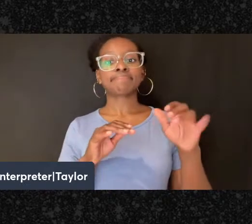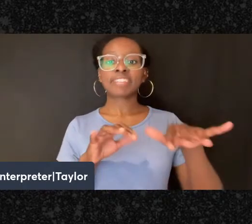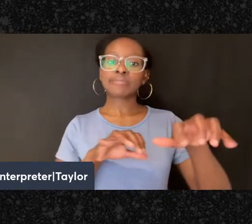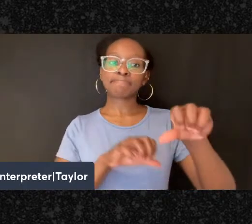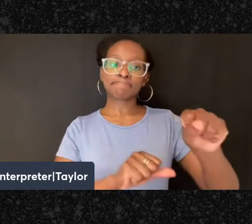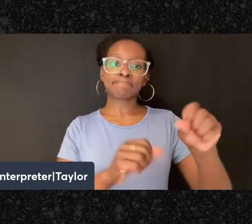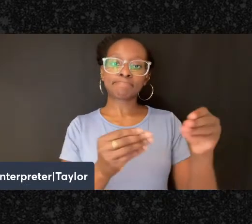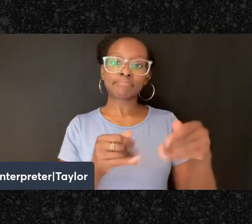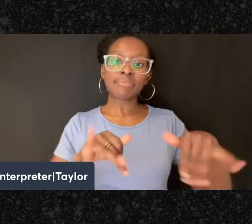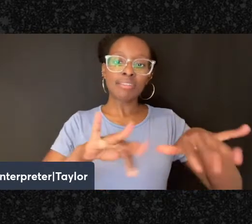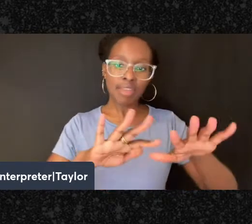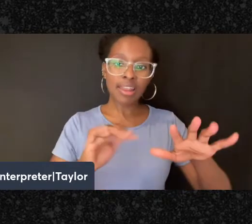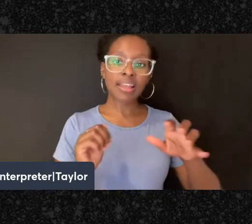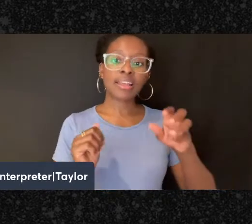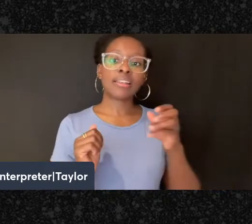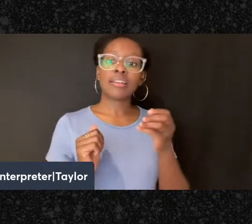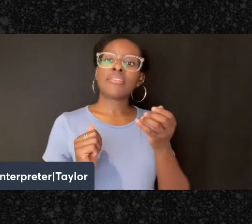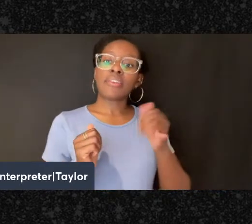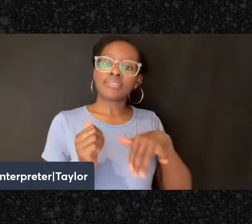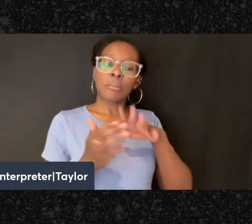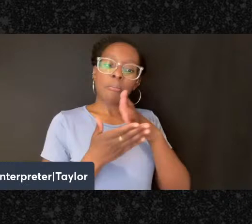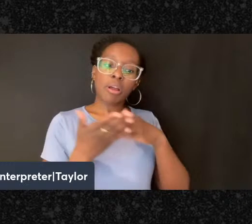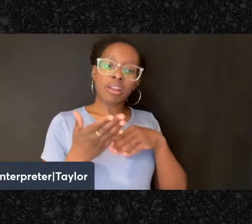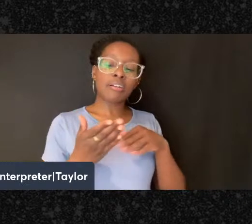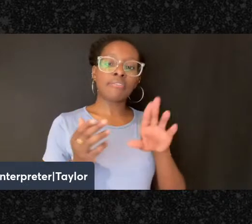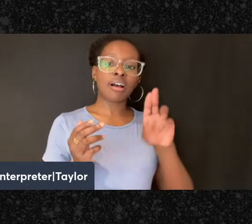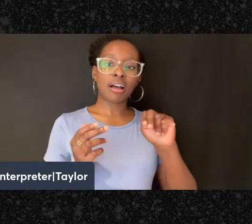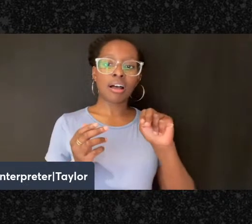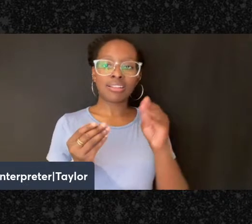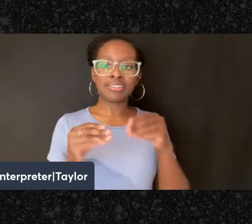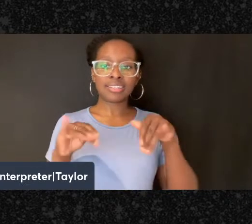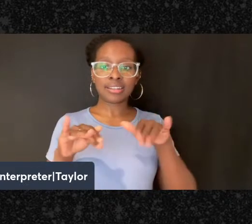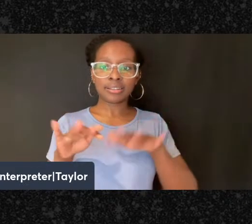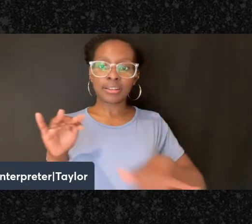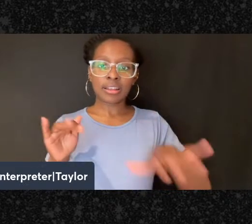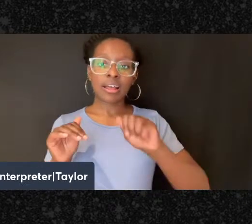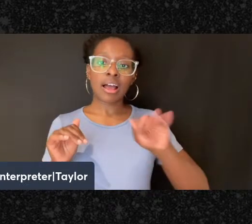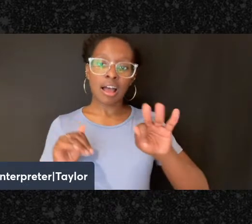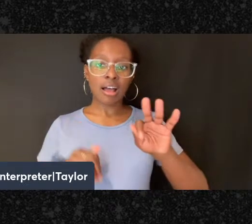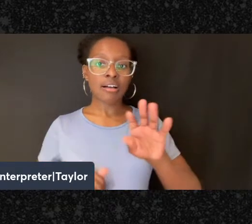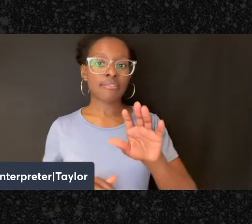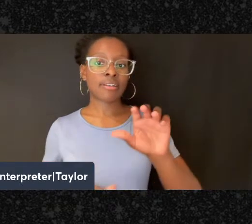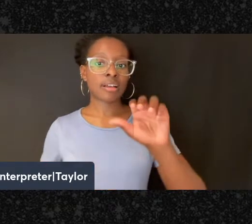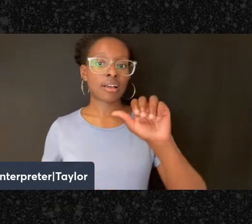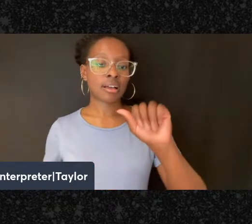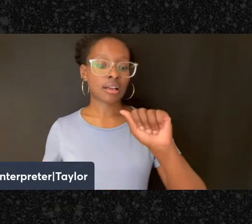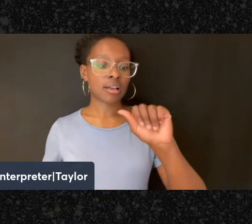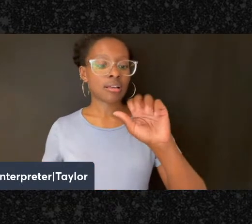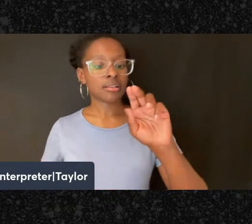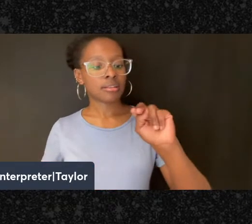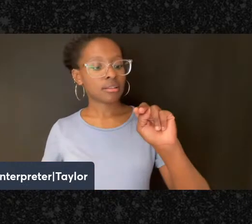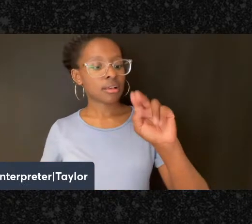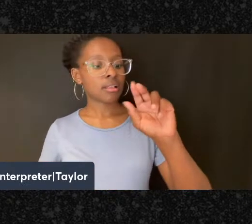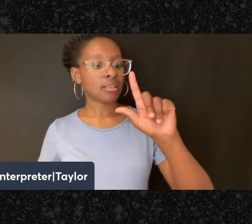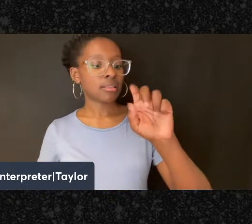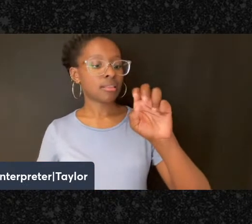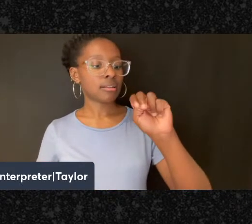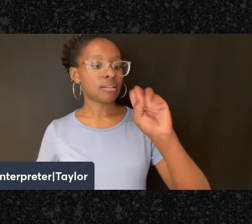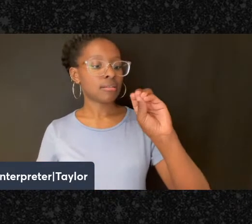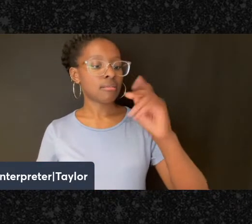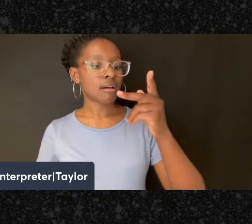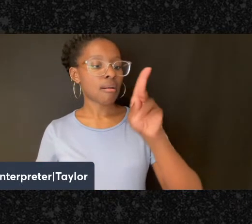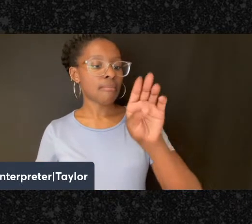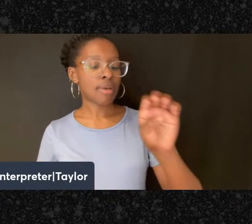traditional and unceded territory of the Lenape people of the Delaware Nation. The Lenape were displaced from their